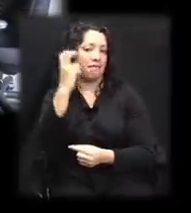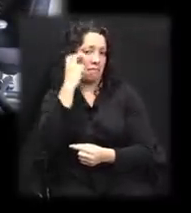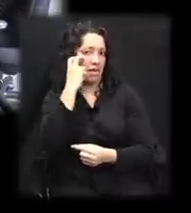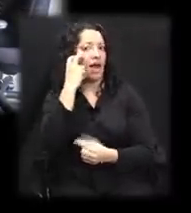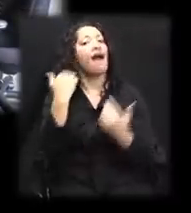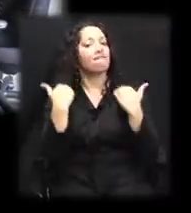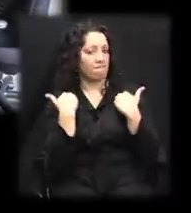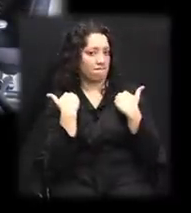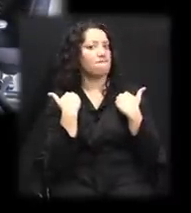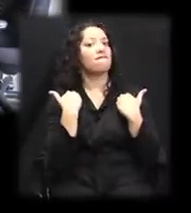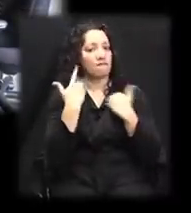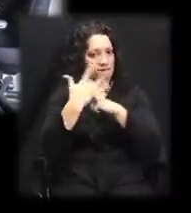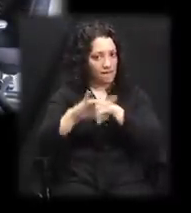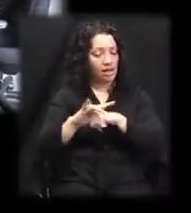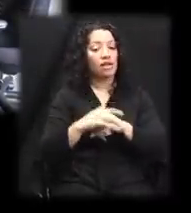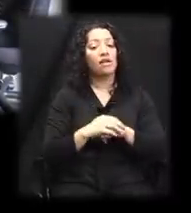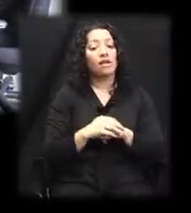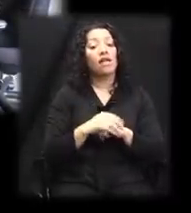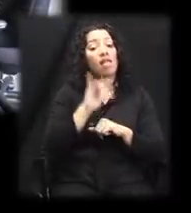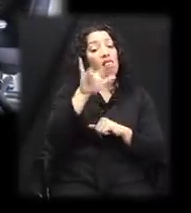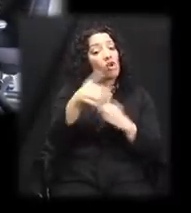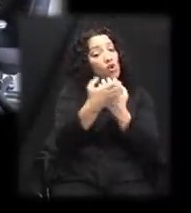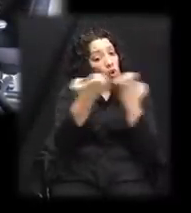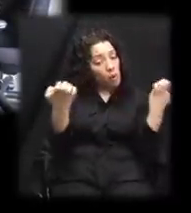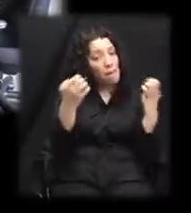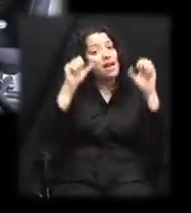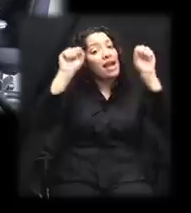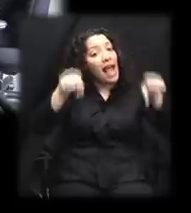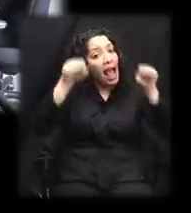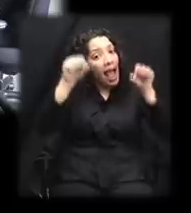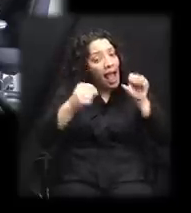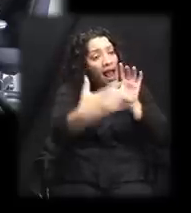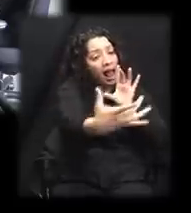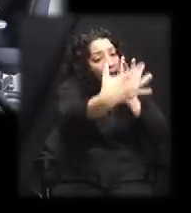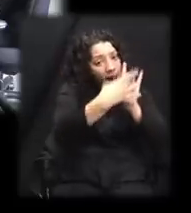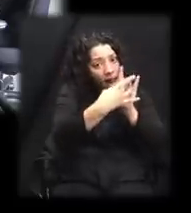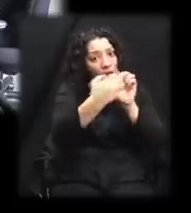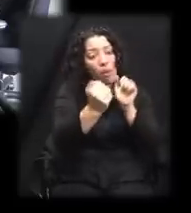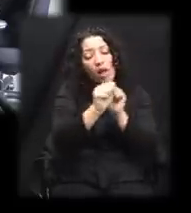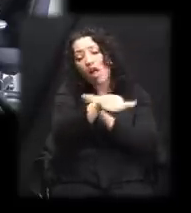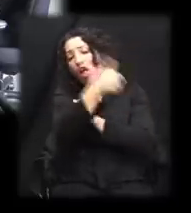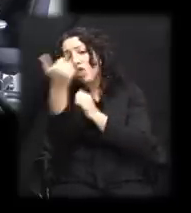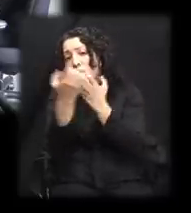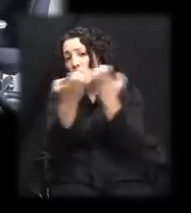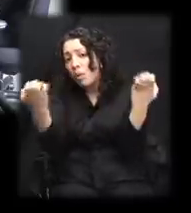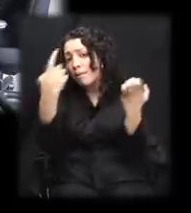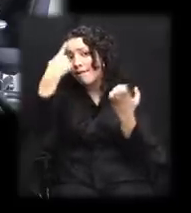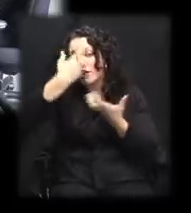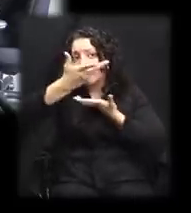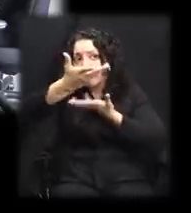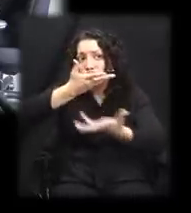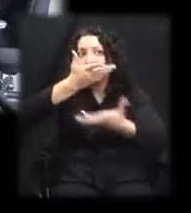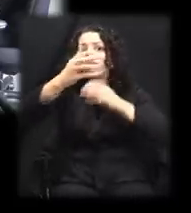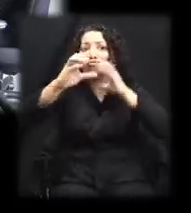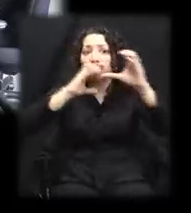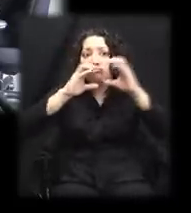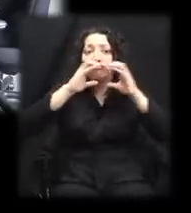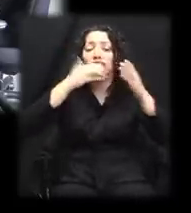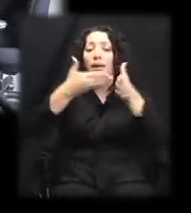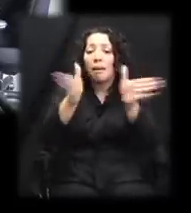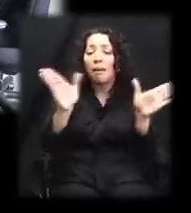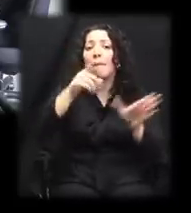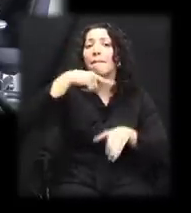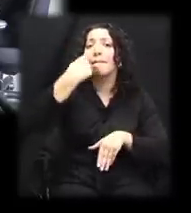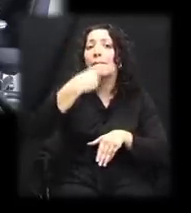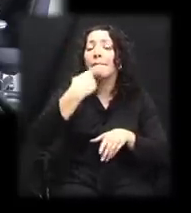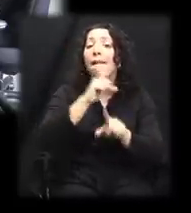and deaf-blind in mind. Although these devices have the capability of connecting with other technology or keyboard to communicate with the